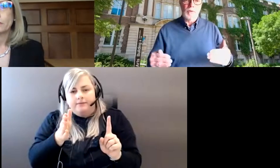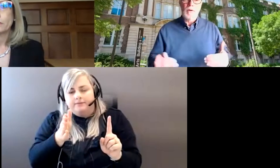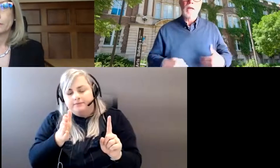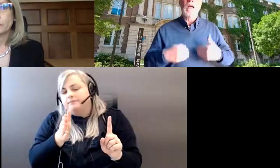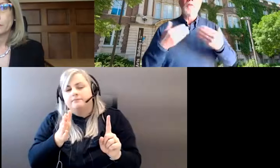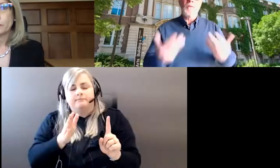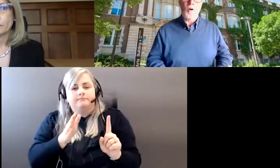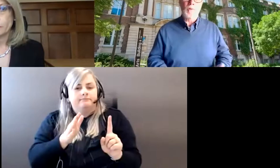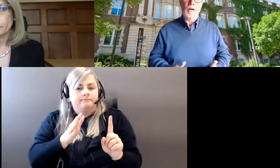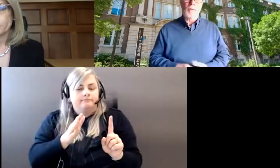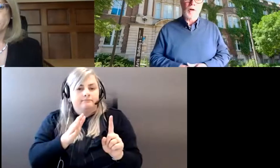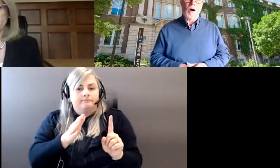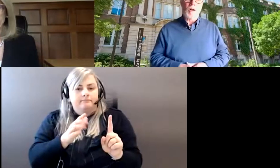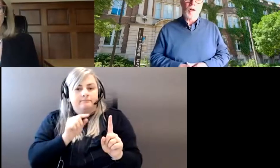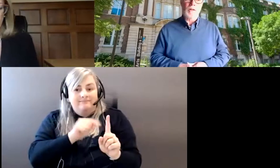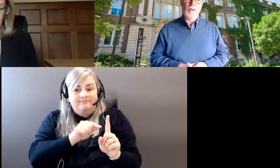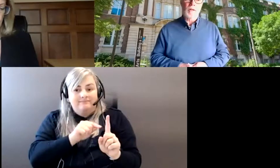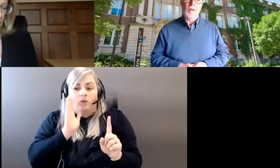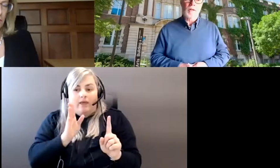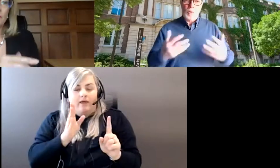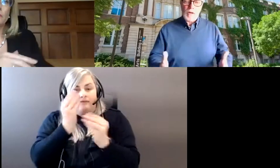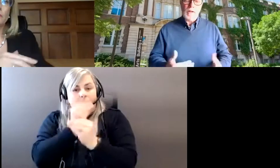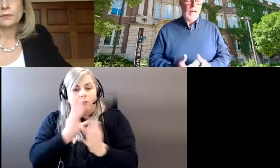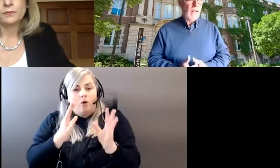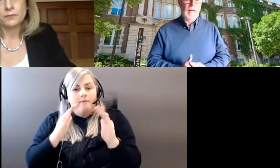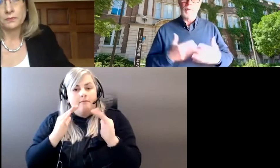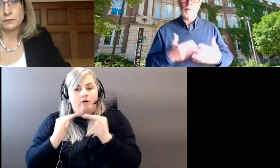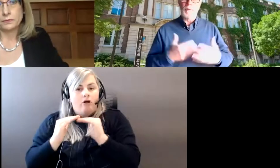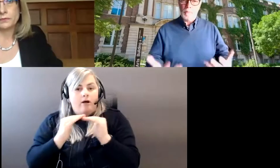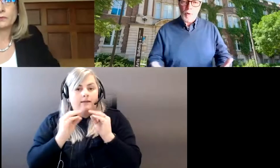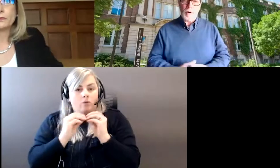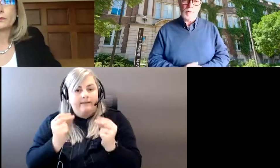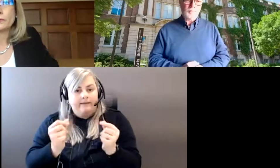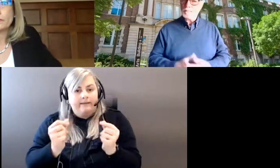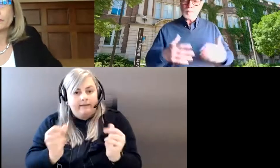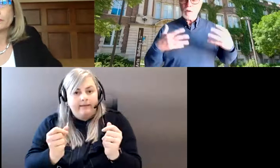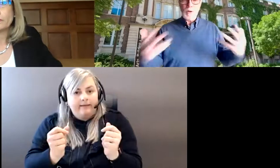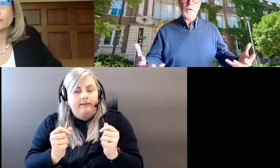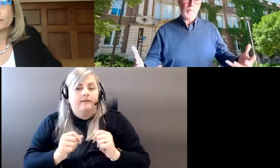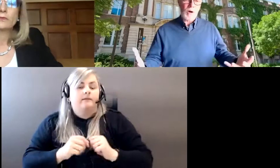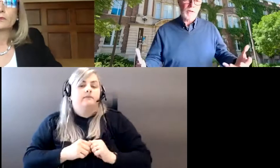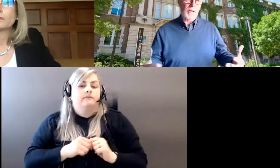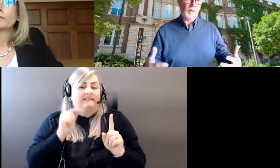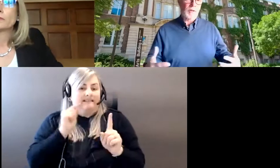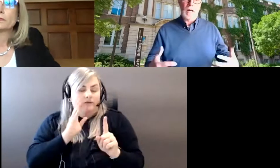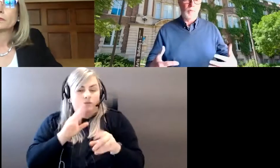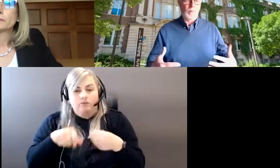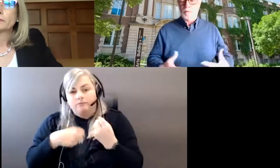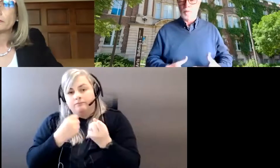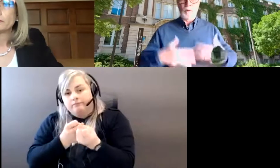inform a lot of our colleagues more quickly and, and help support research projects,